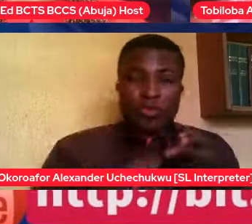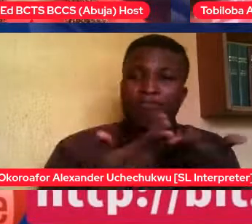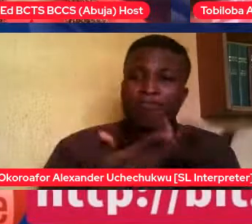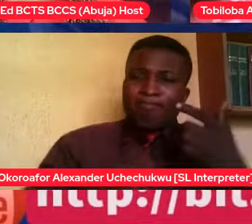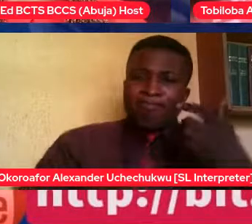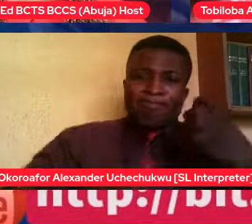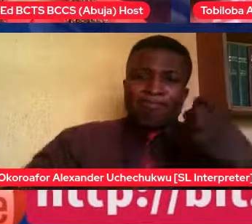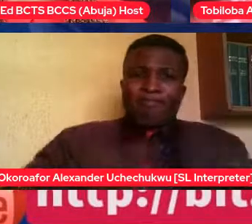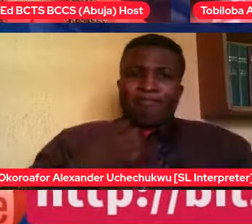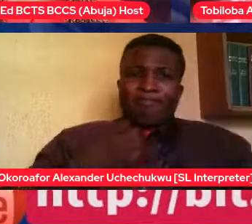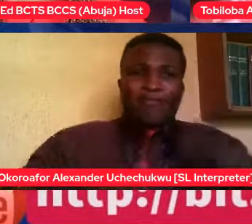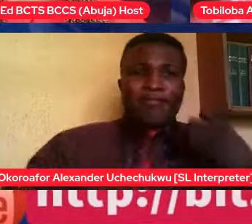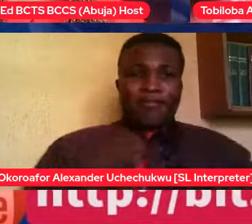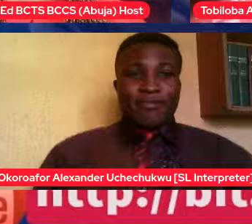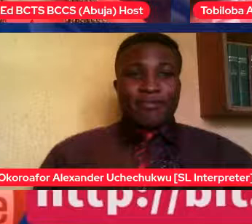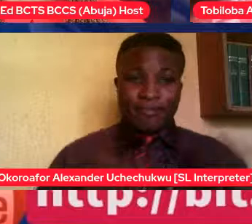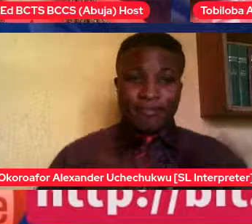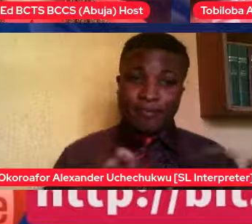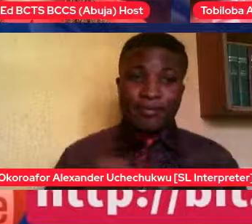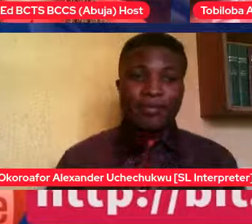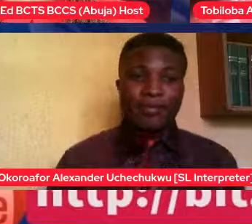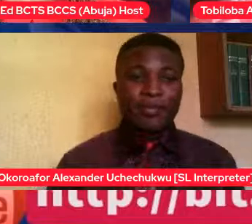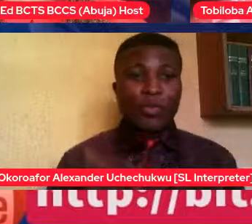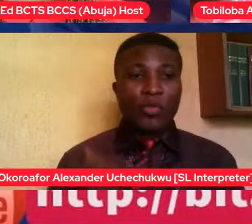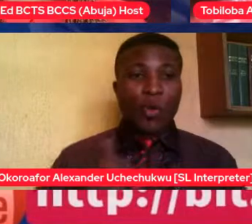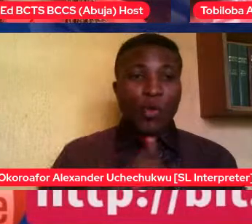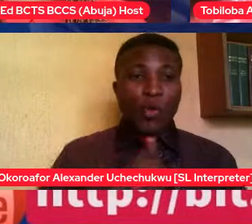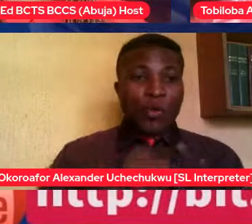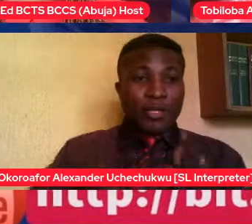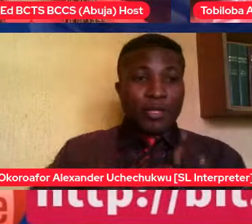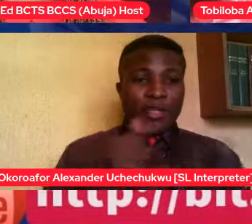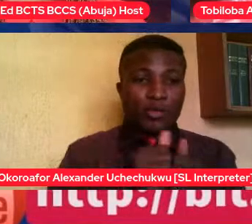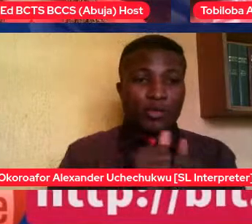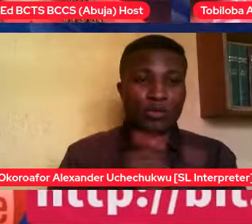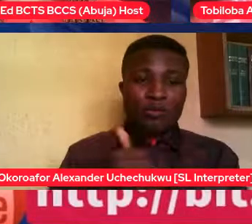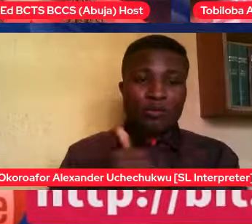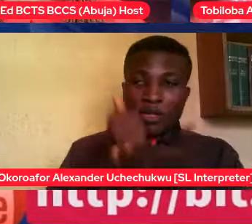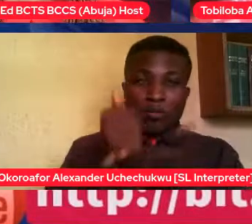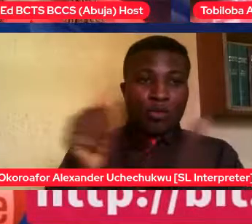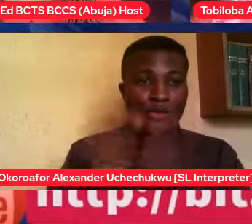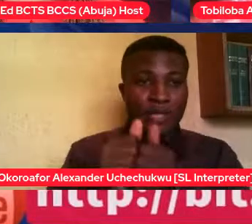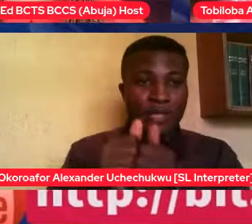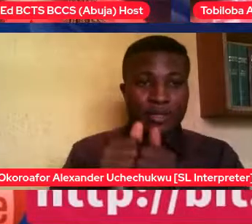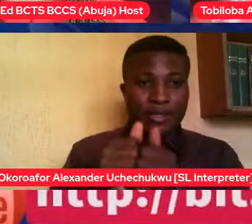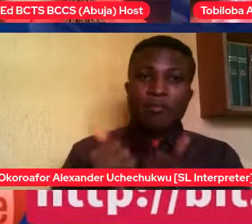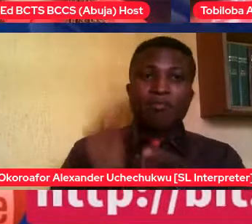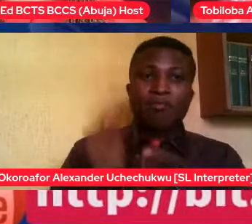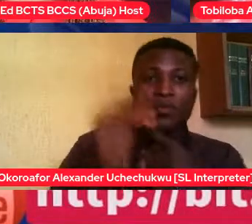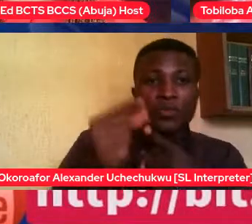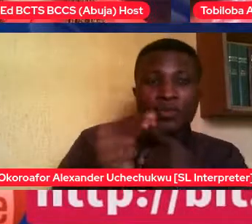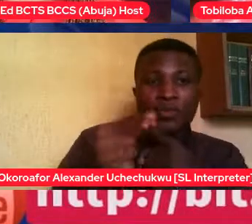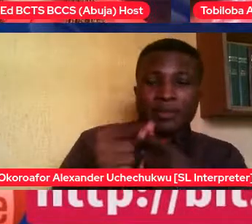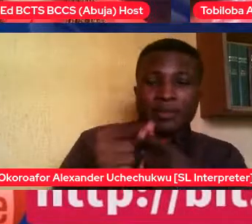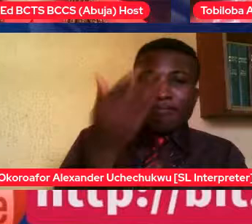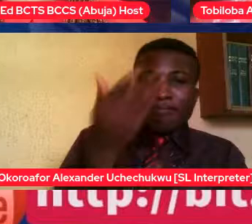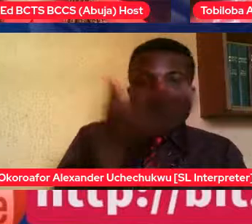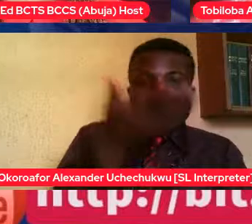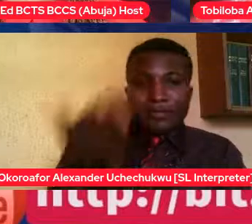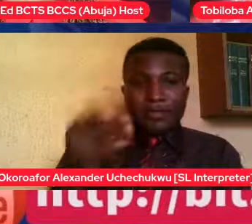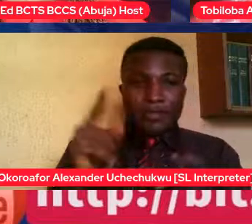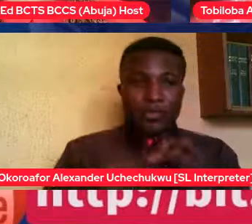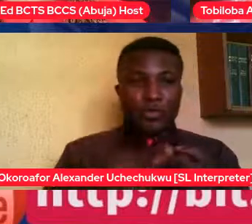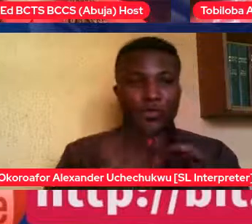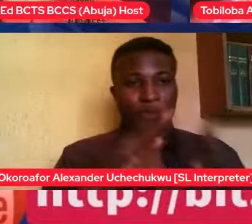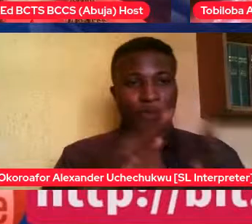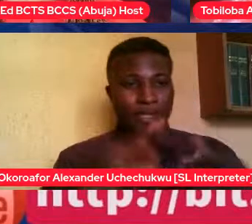tell you now, touch your bum bum is bad. I'll say, well, it depends on how you say it. If you talk about touching your own bum bum, when you need to touch your